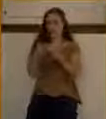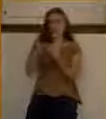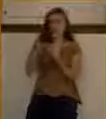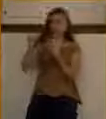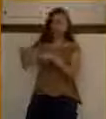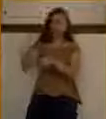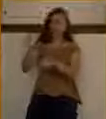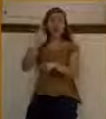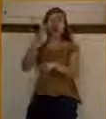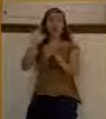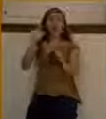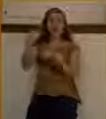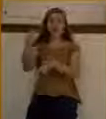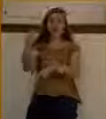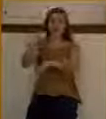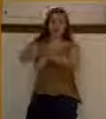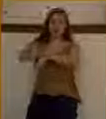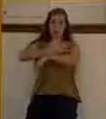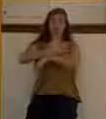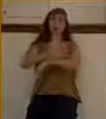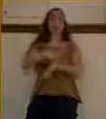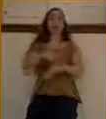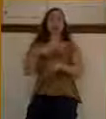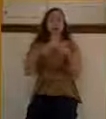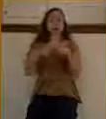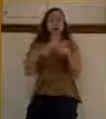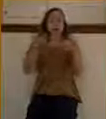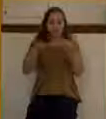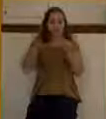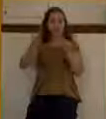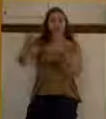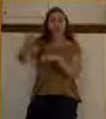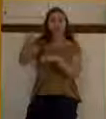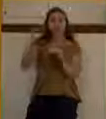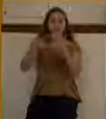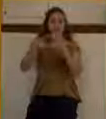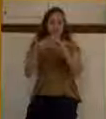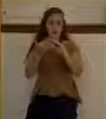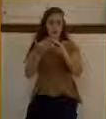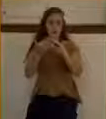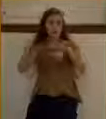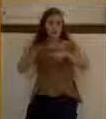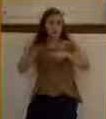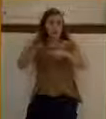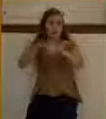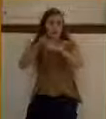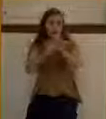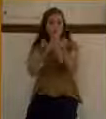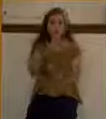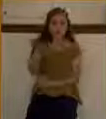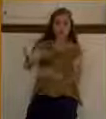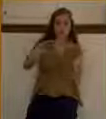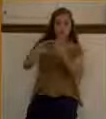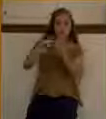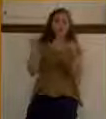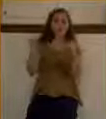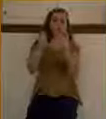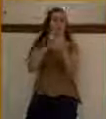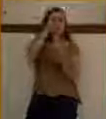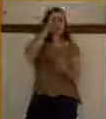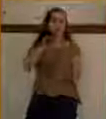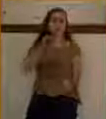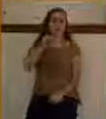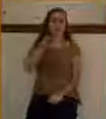final pilgrimage into Jerusalem. While he was there, Jesus meets up with Zacchaeus, the tax